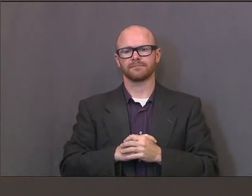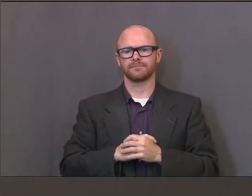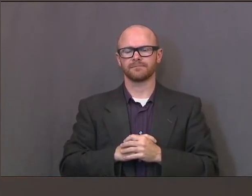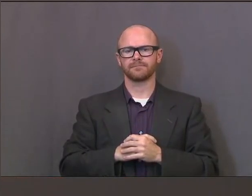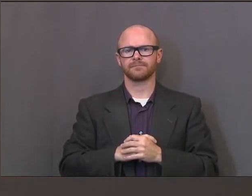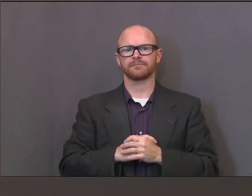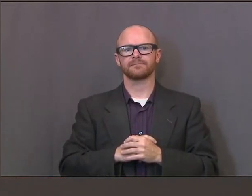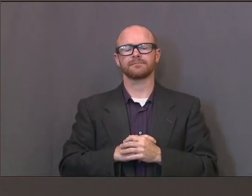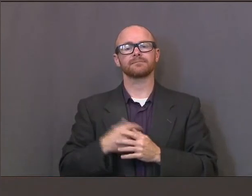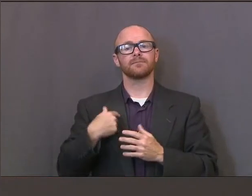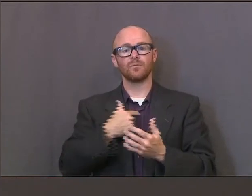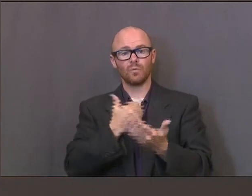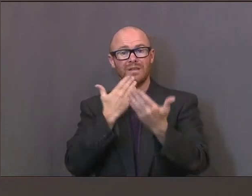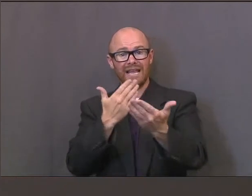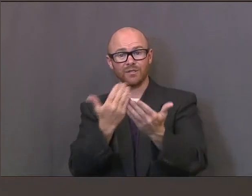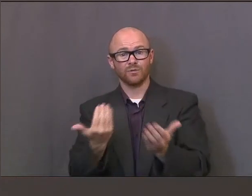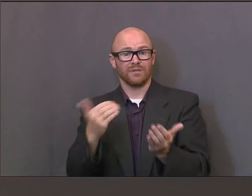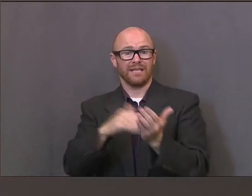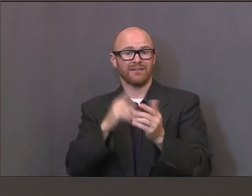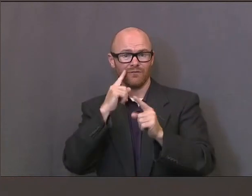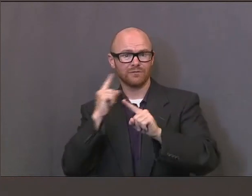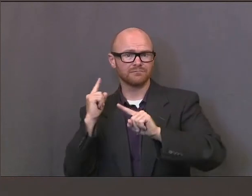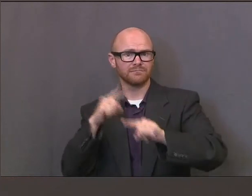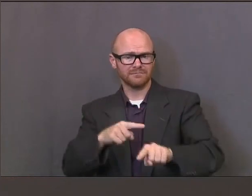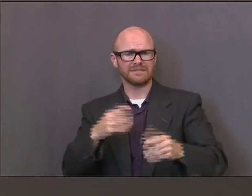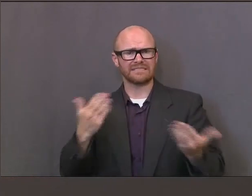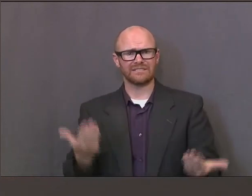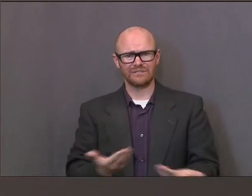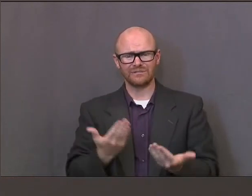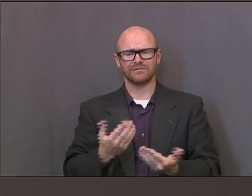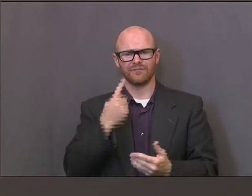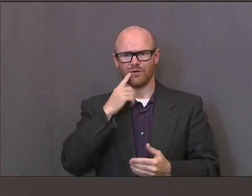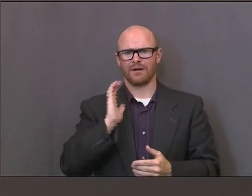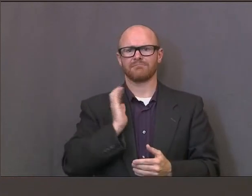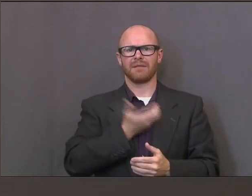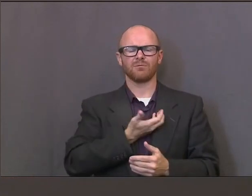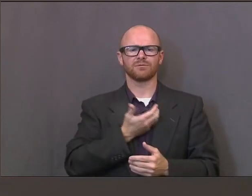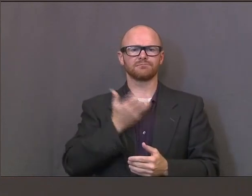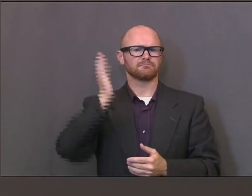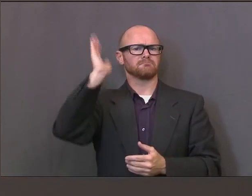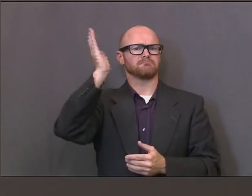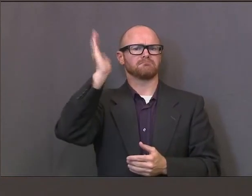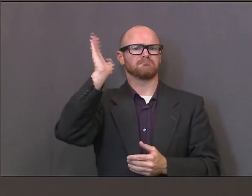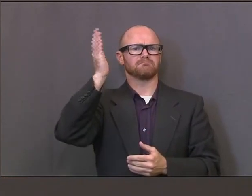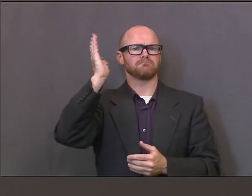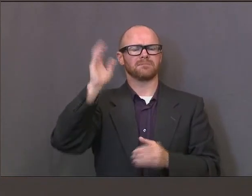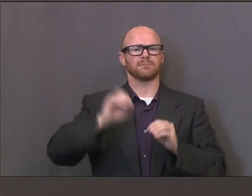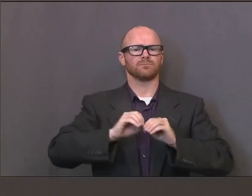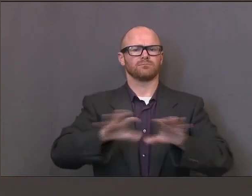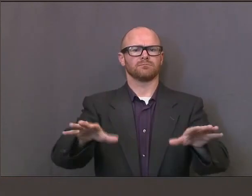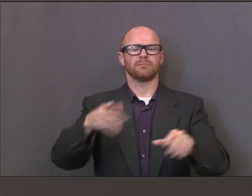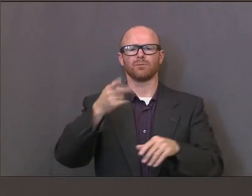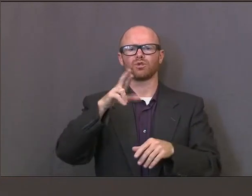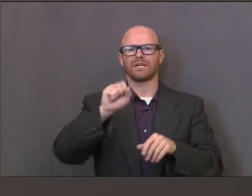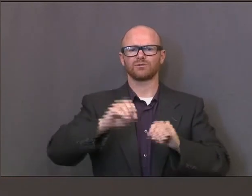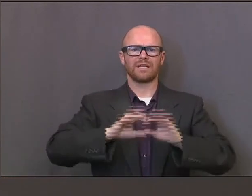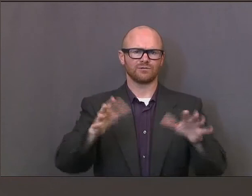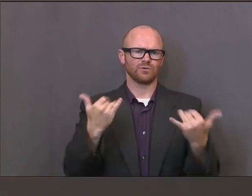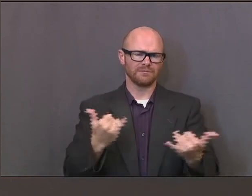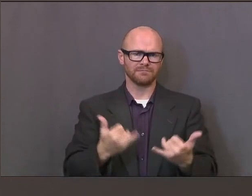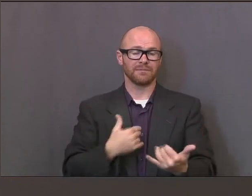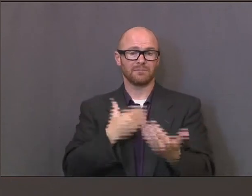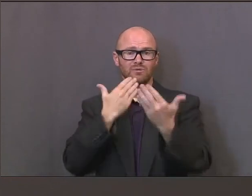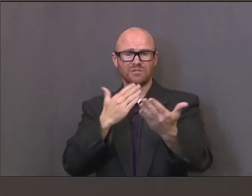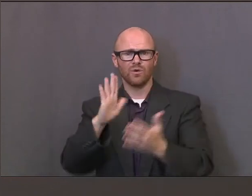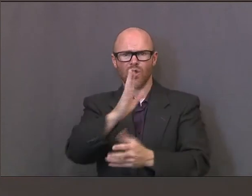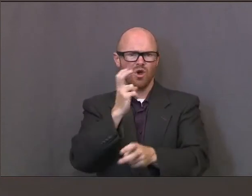With that, we thank you again for being a part of our press availability today. We appreciate the good work of so